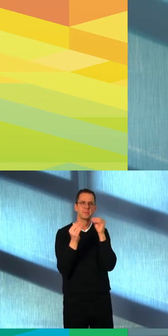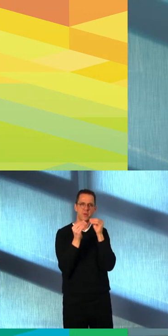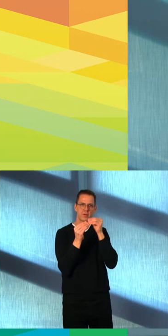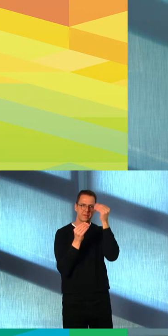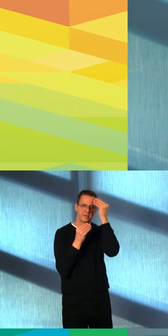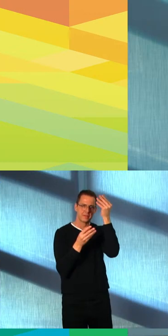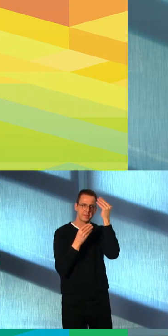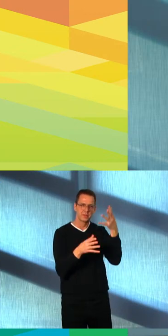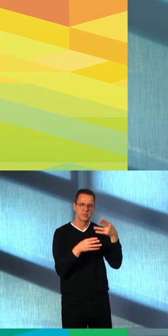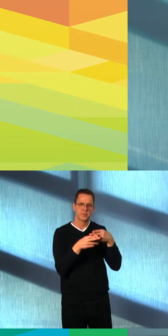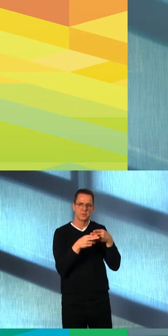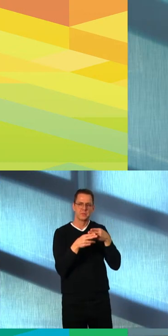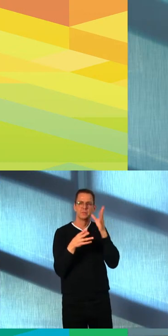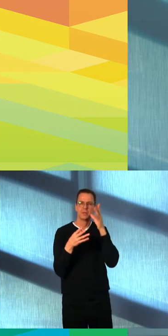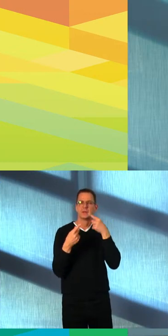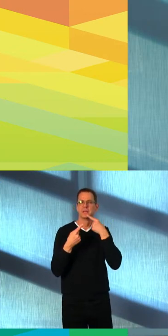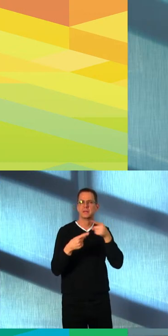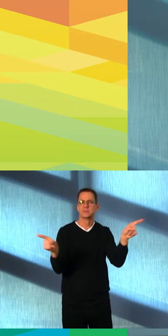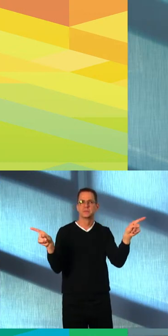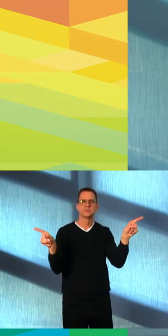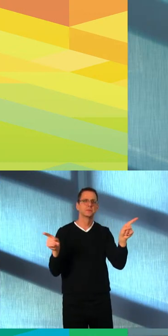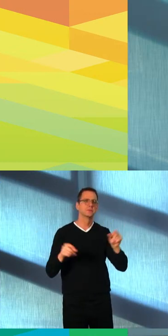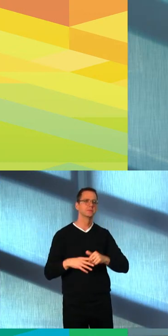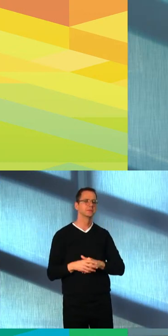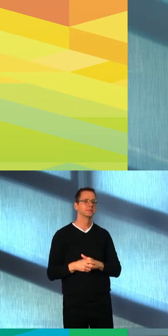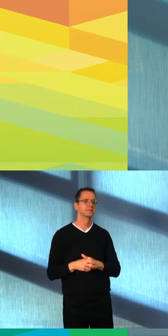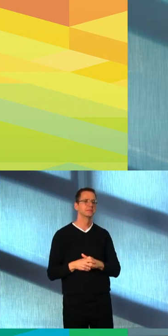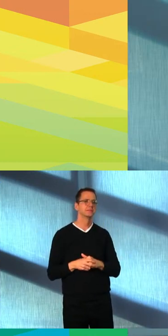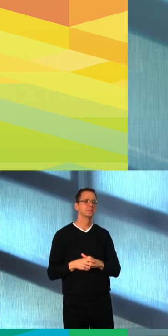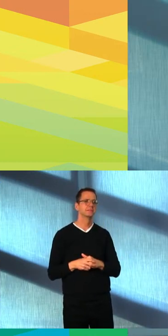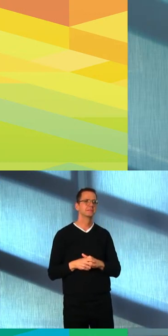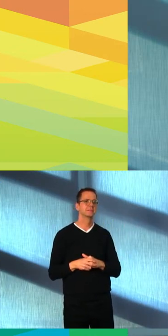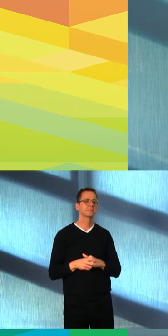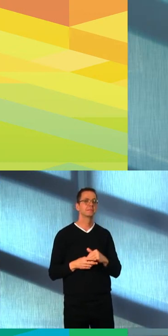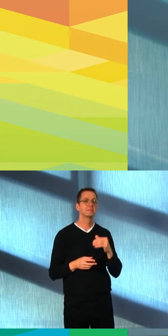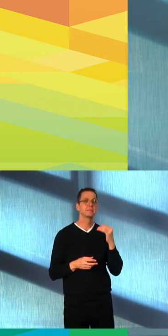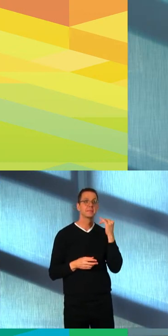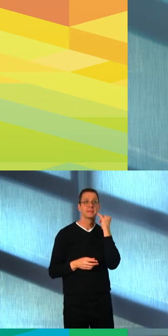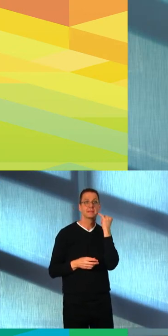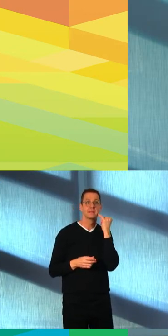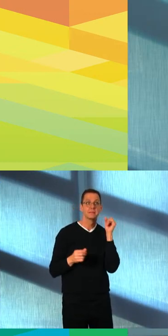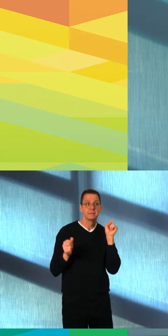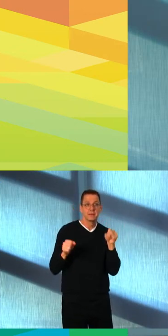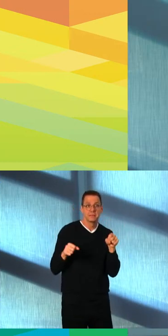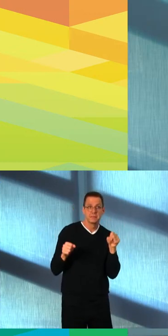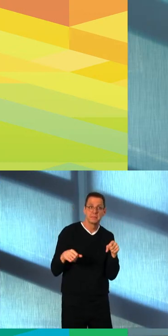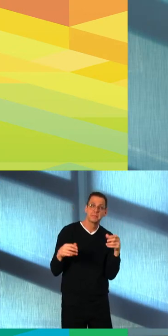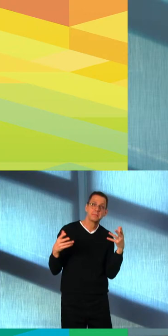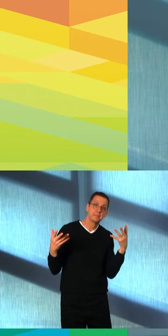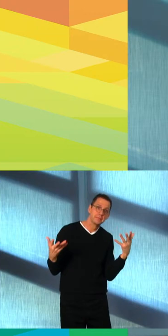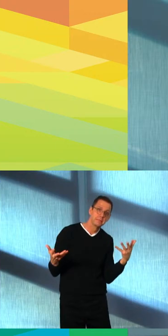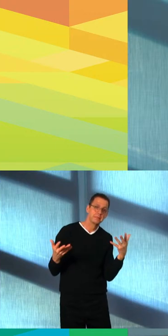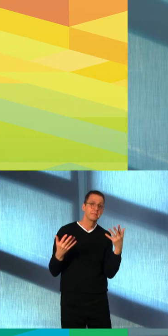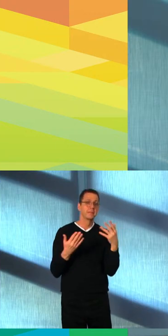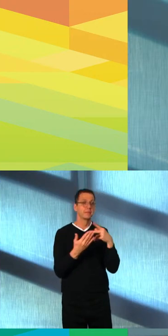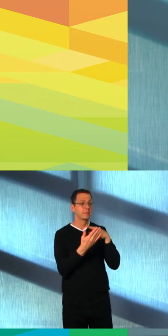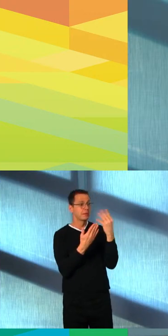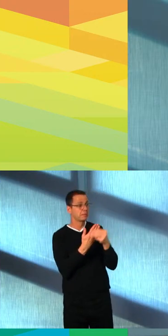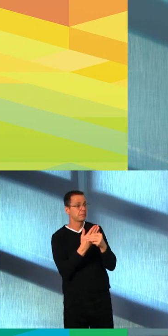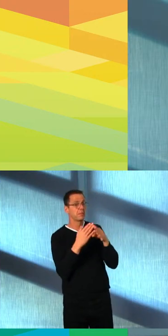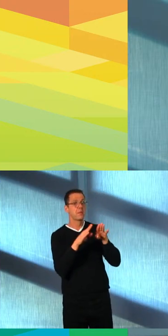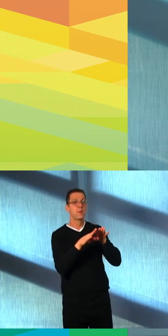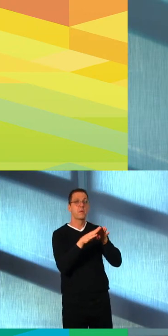guidance of public health authorities, to open programs where it is possible to do so, and to prepare for the next stage of recovery.